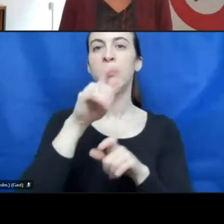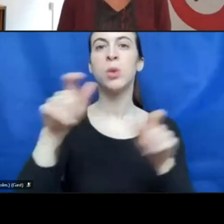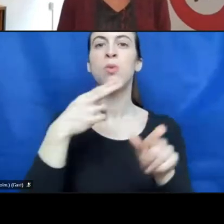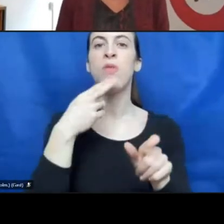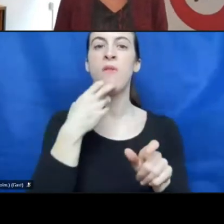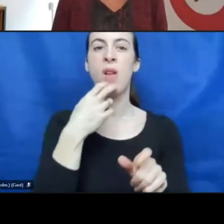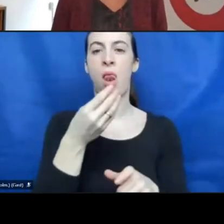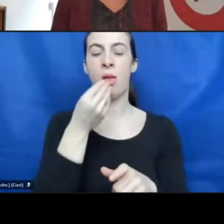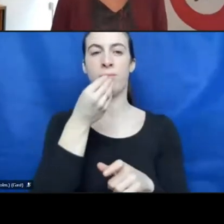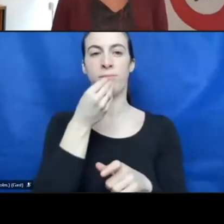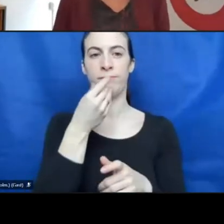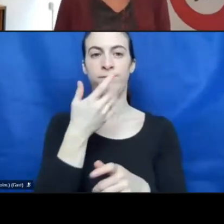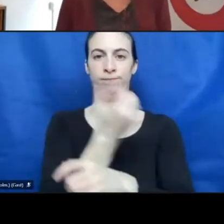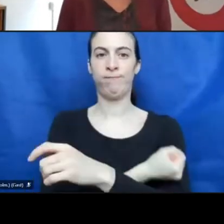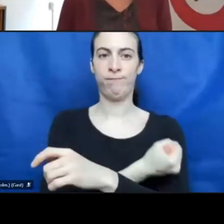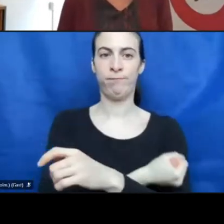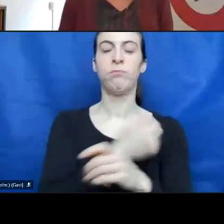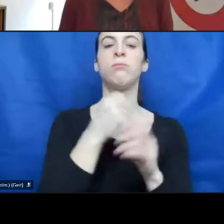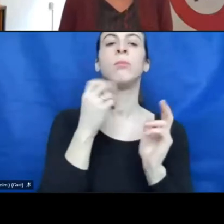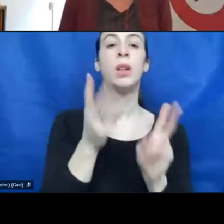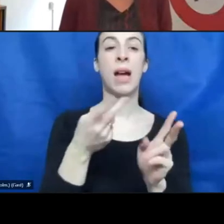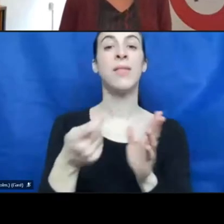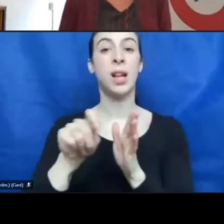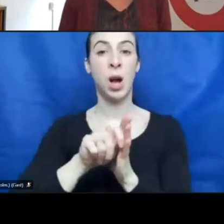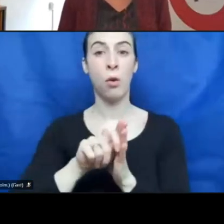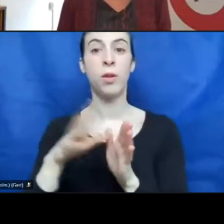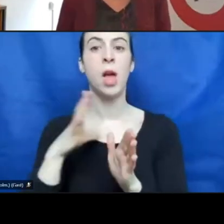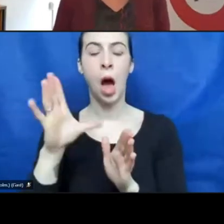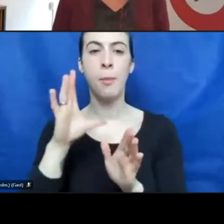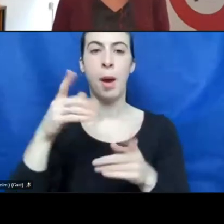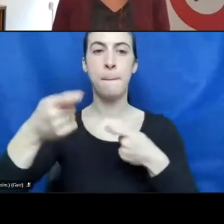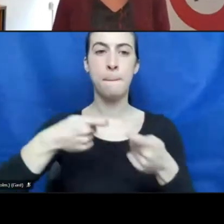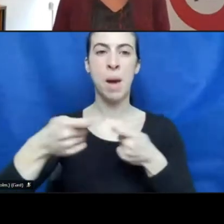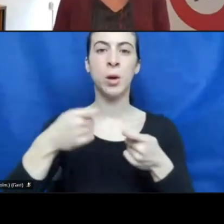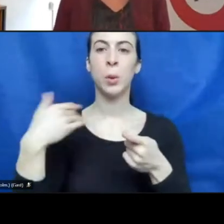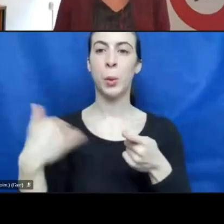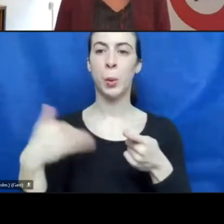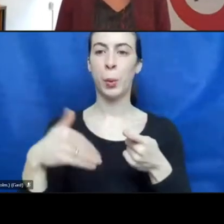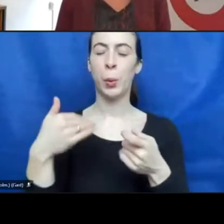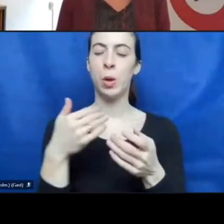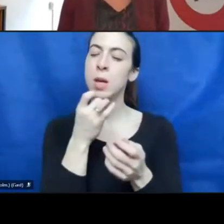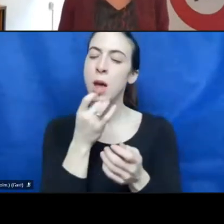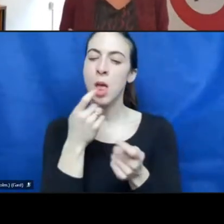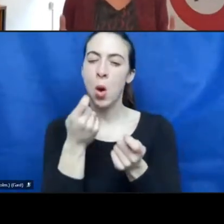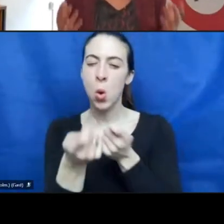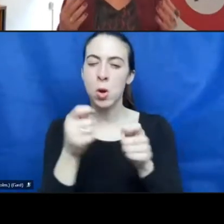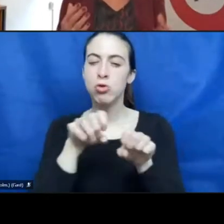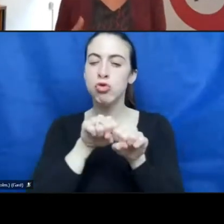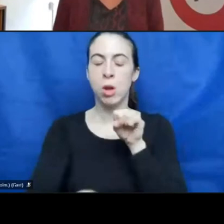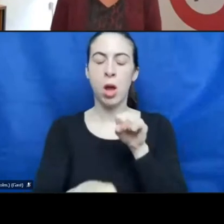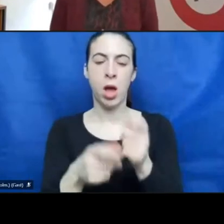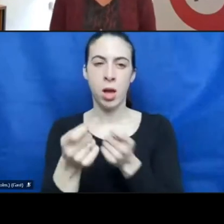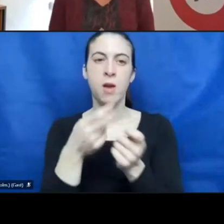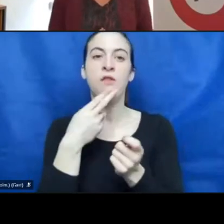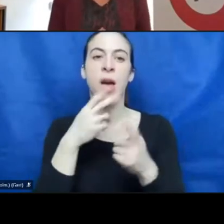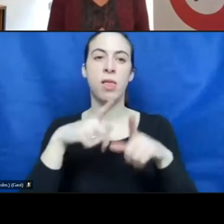goods can be legally purchased, but the market is strictly regulated. The core